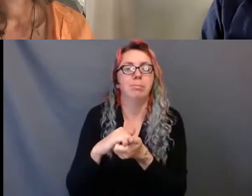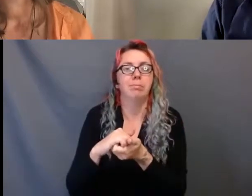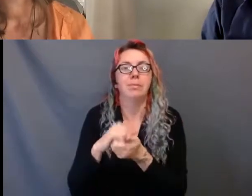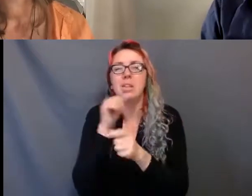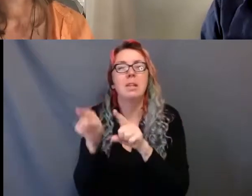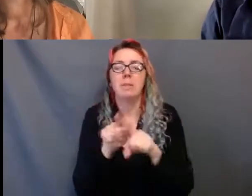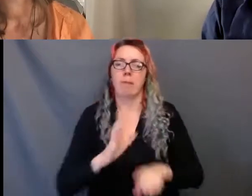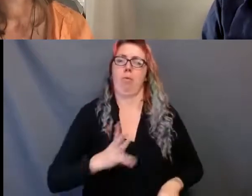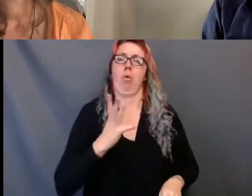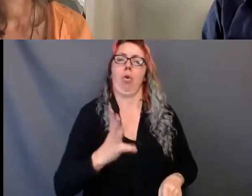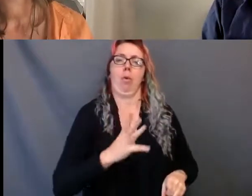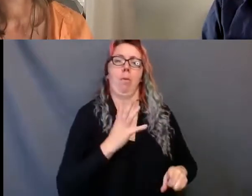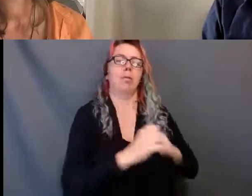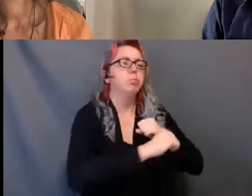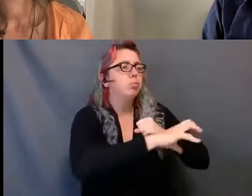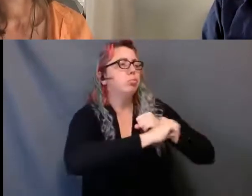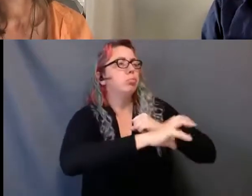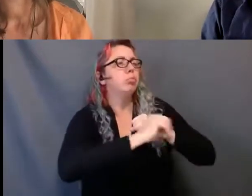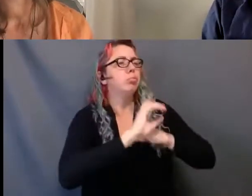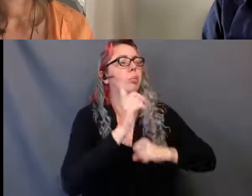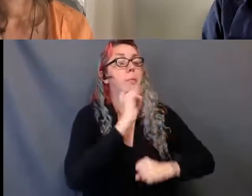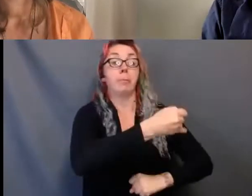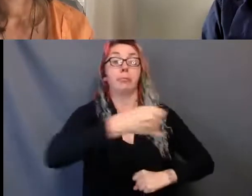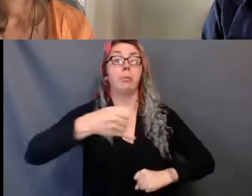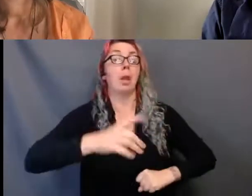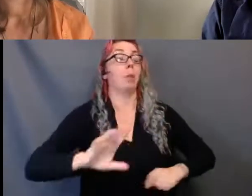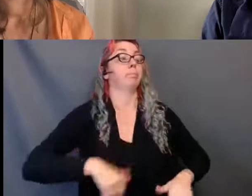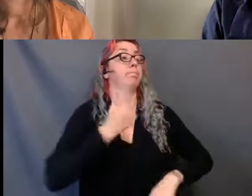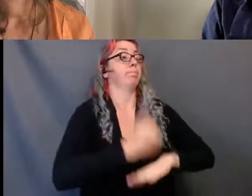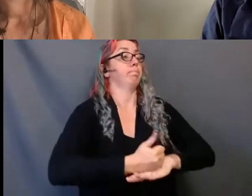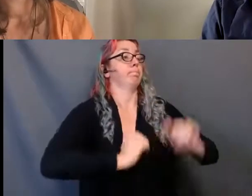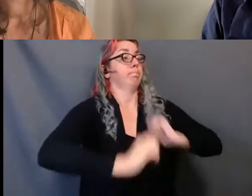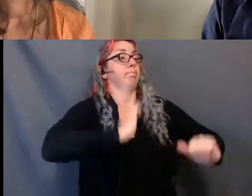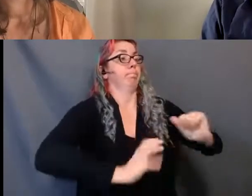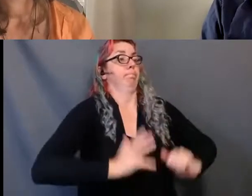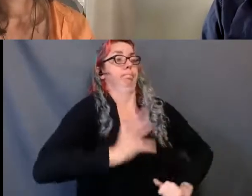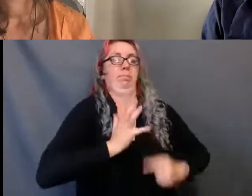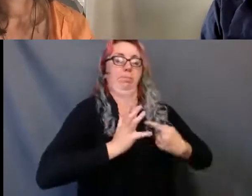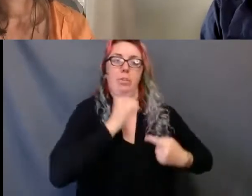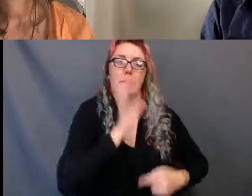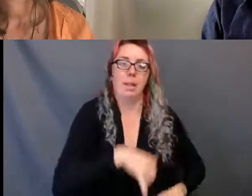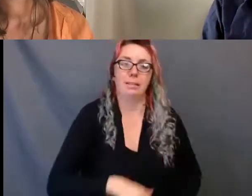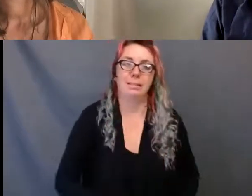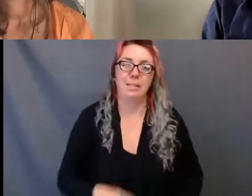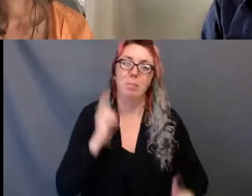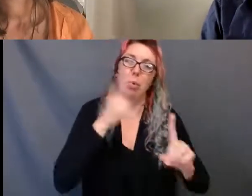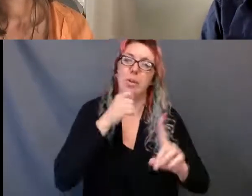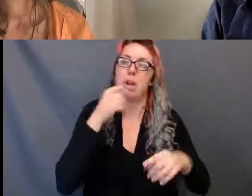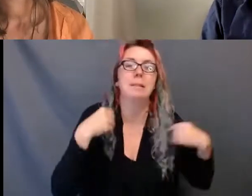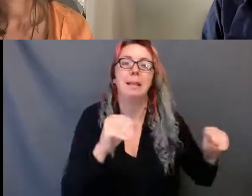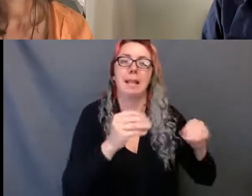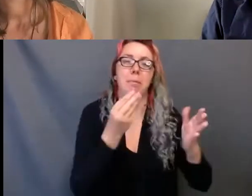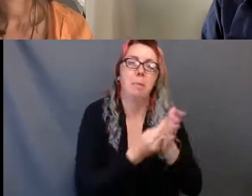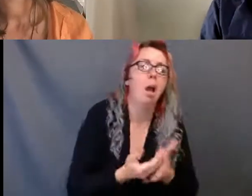The emphasis is on engagement, learning and sharing rather than product and sales. The product is compelling nonetheless.